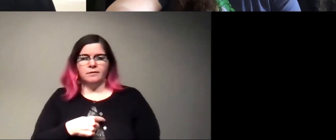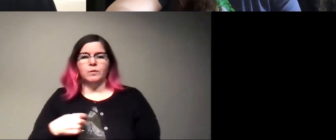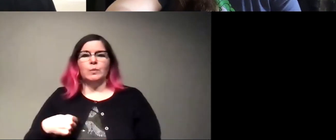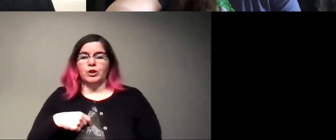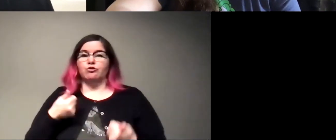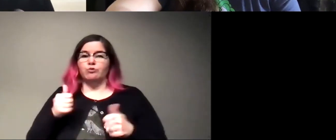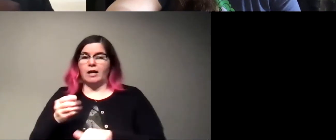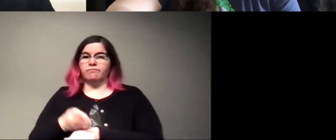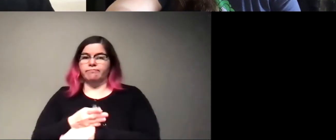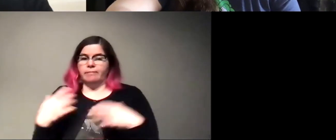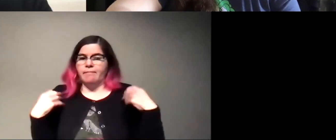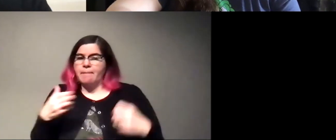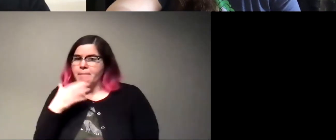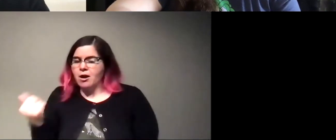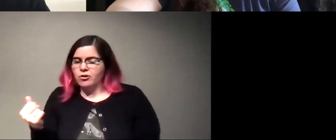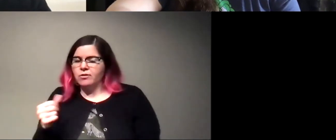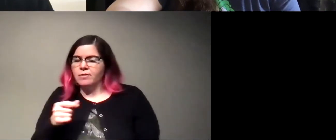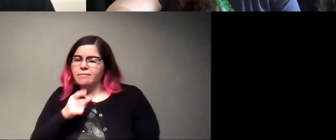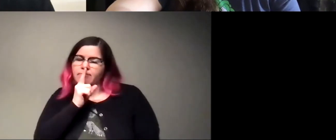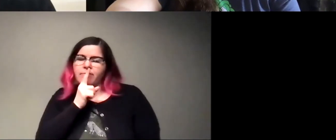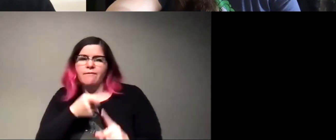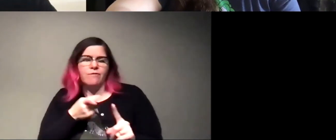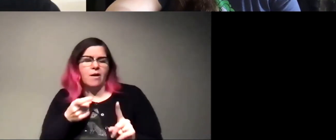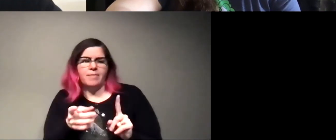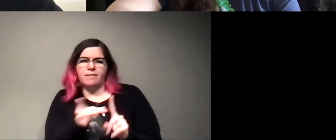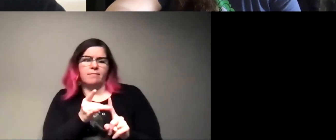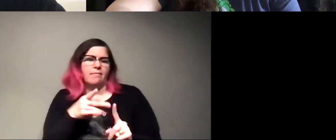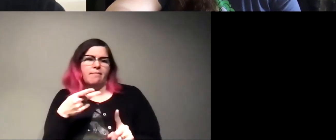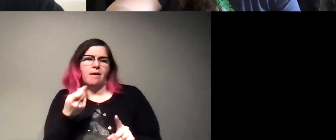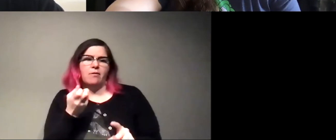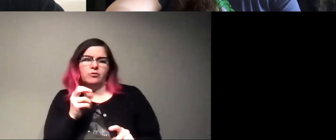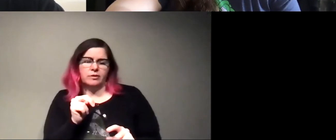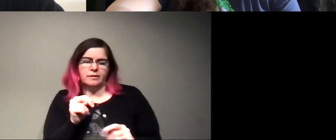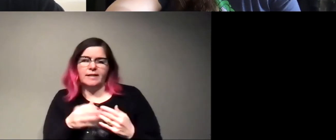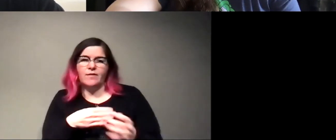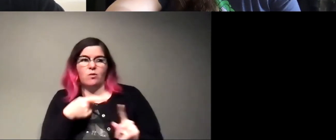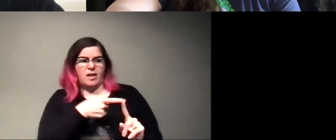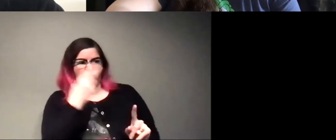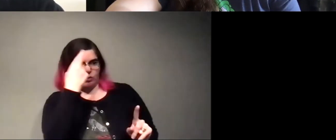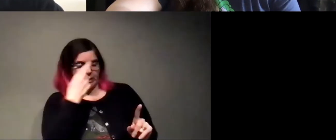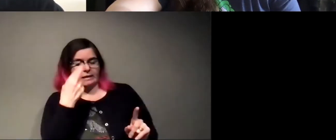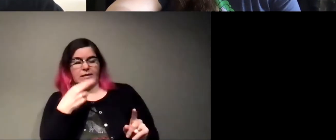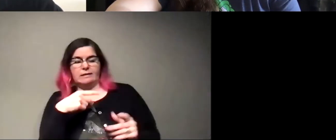better and not caused by the pathogen, even though they're the, the reason that we're doing these things.